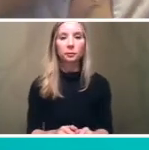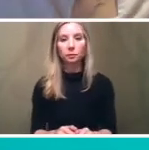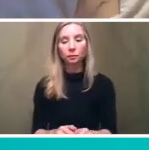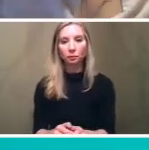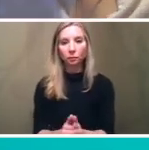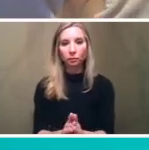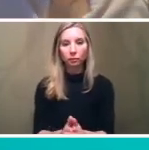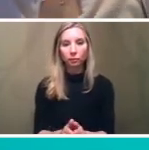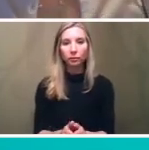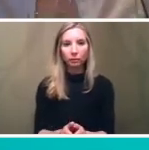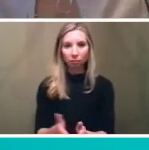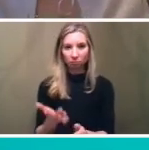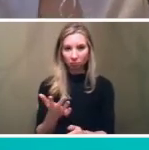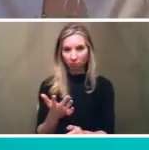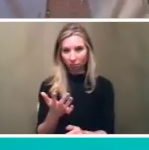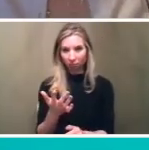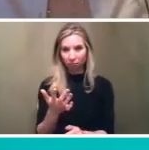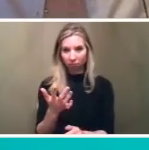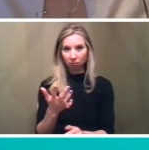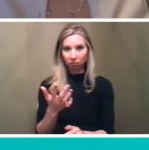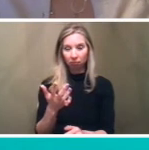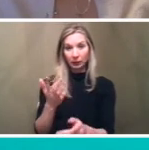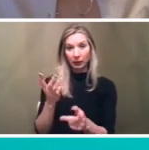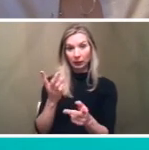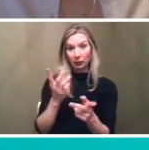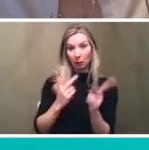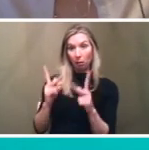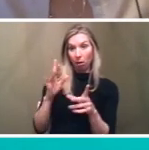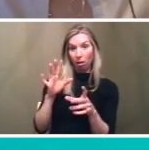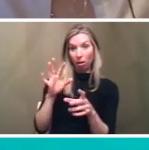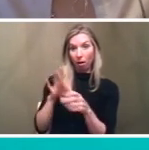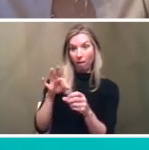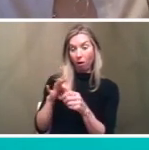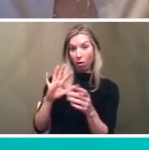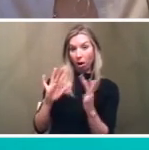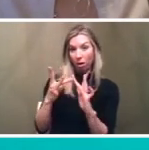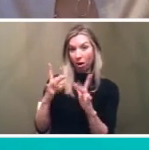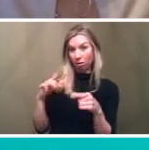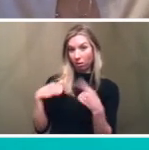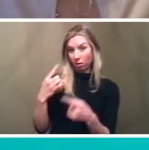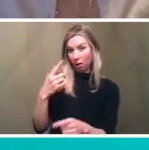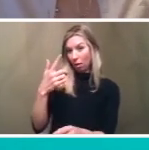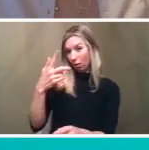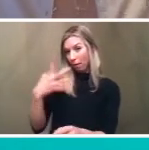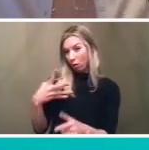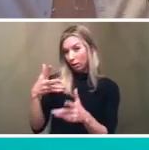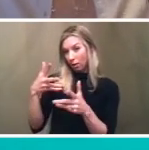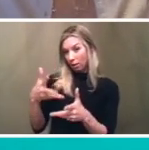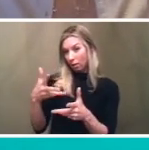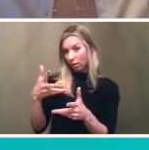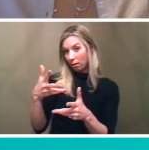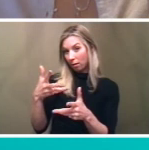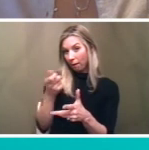all right so we're about three quarters of the people who have voted who are online so i'm going to come back countdown from five seconds so one two